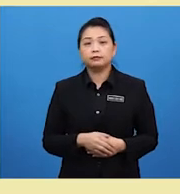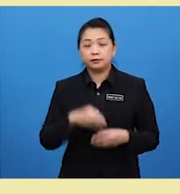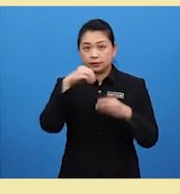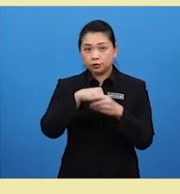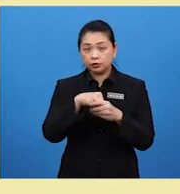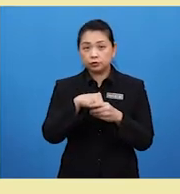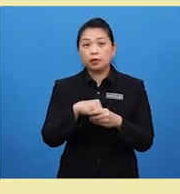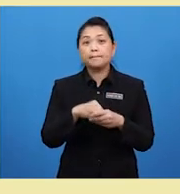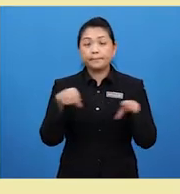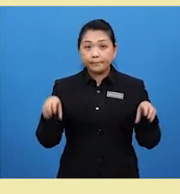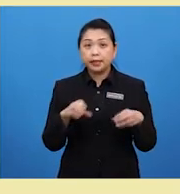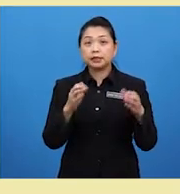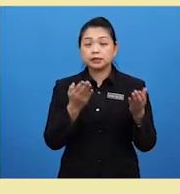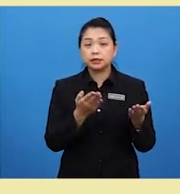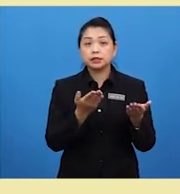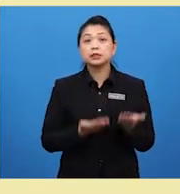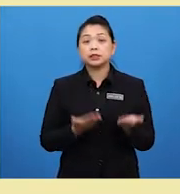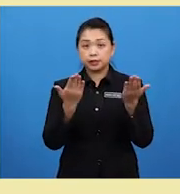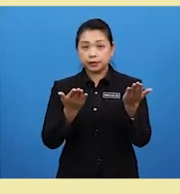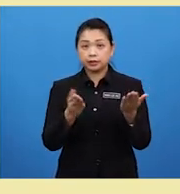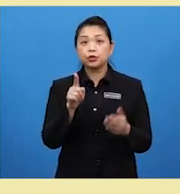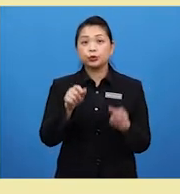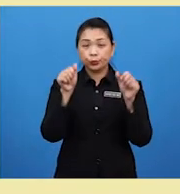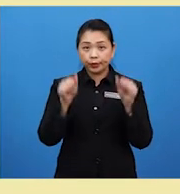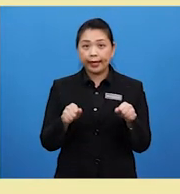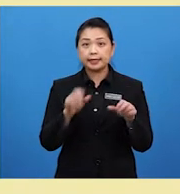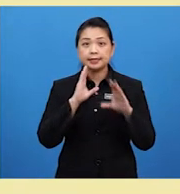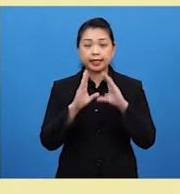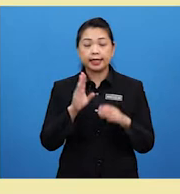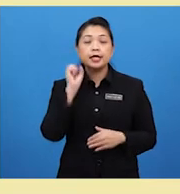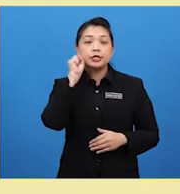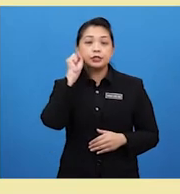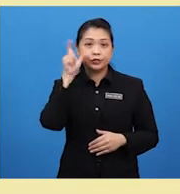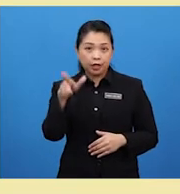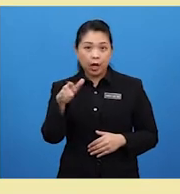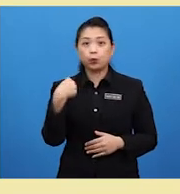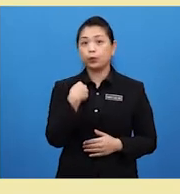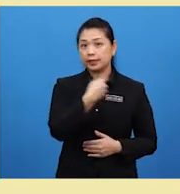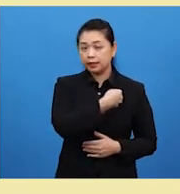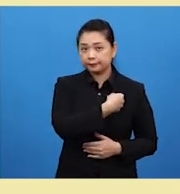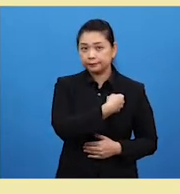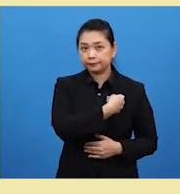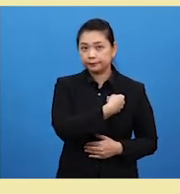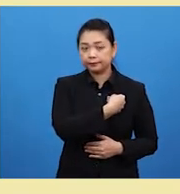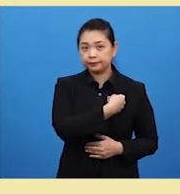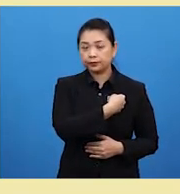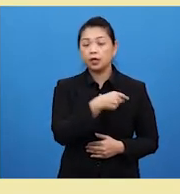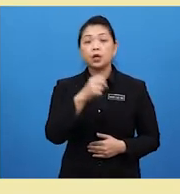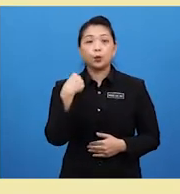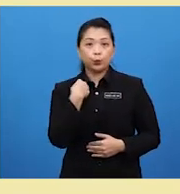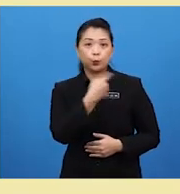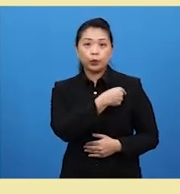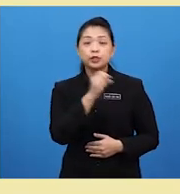suggestions You can say Shall we We